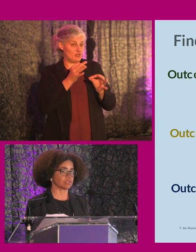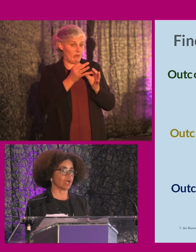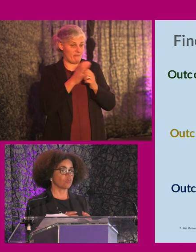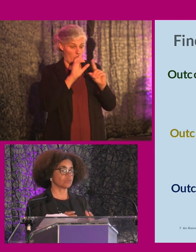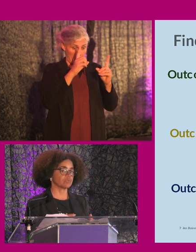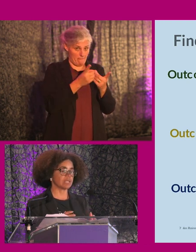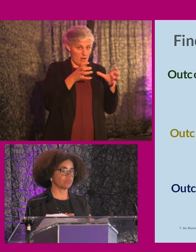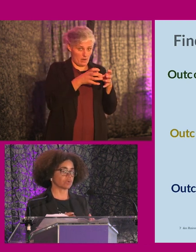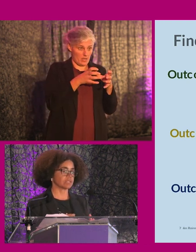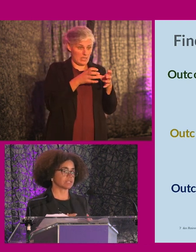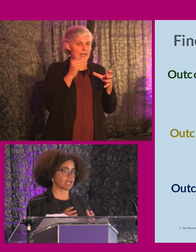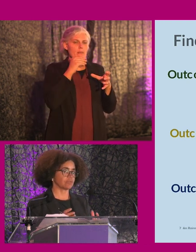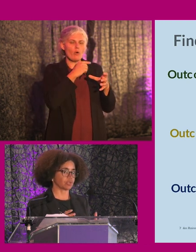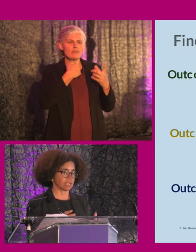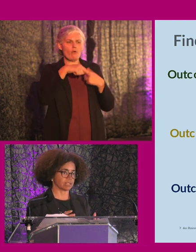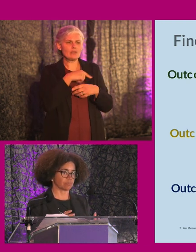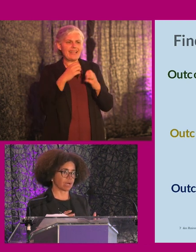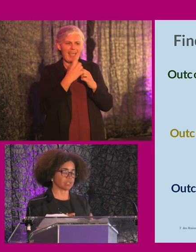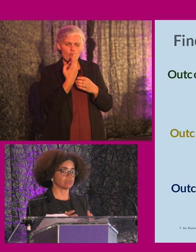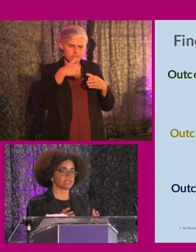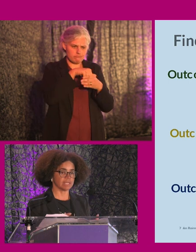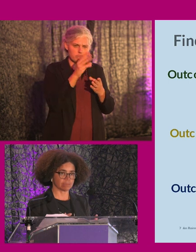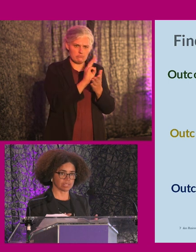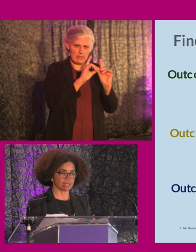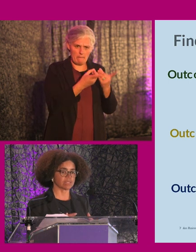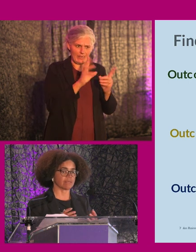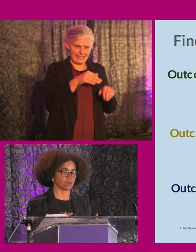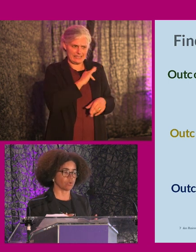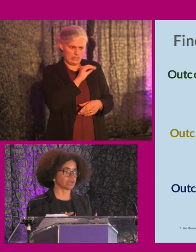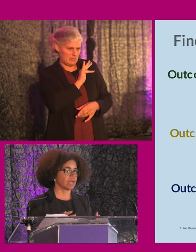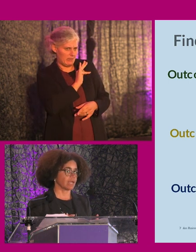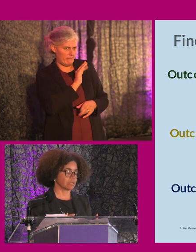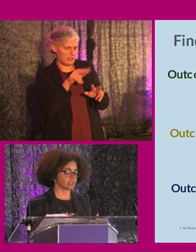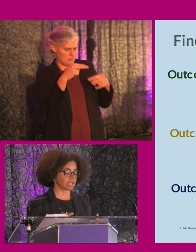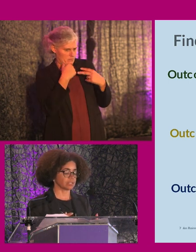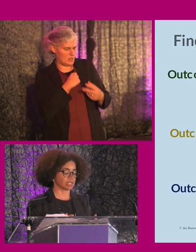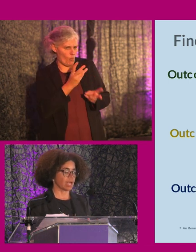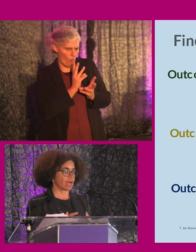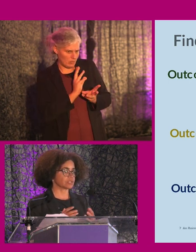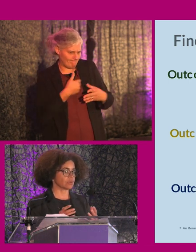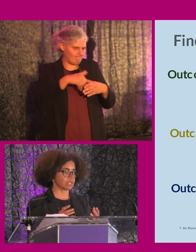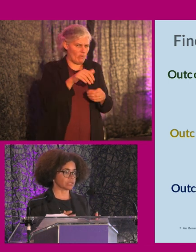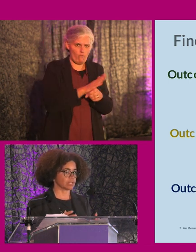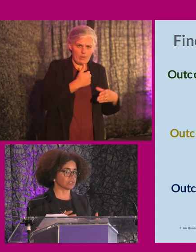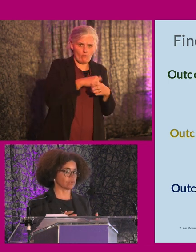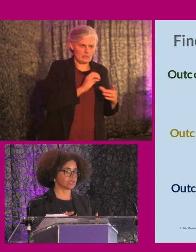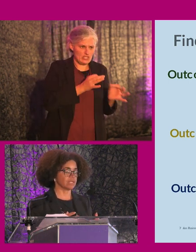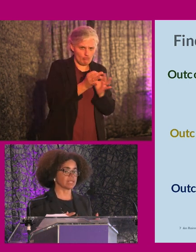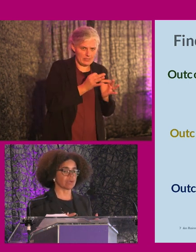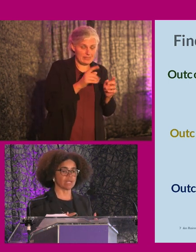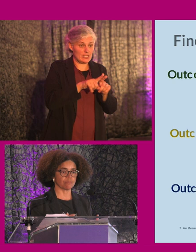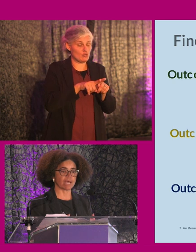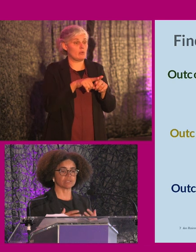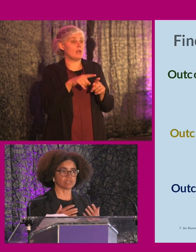department, what was really important is that everybody in the department could see themselves and their work in the strategy. And so it is, it is also